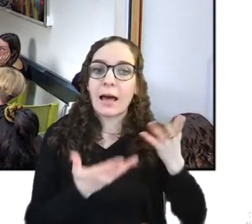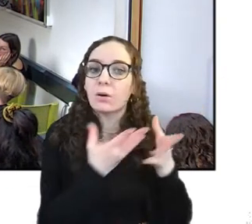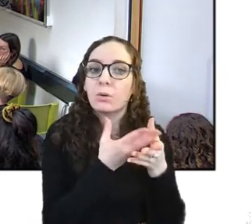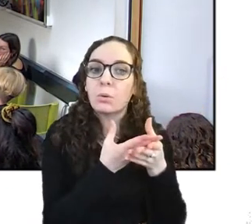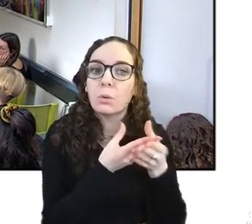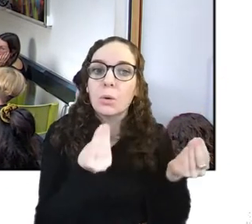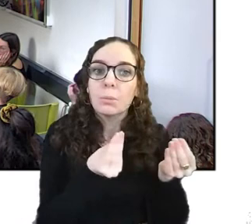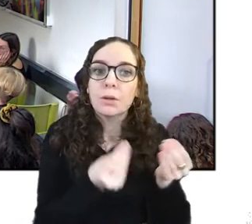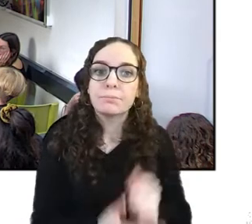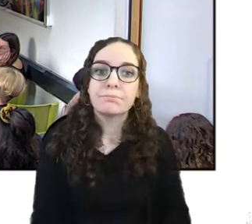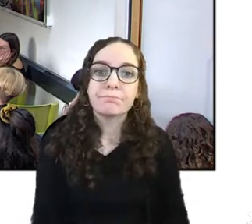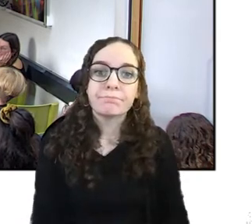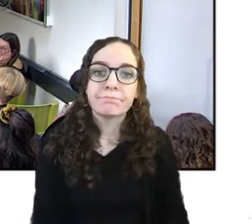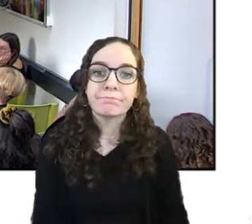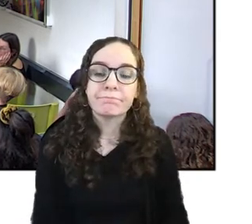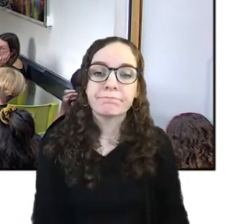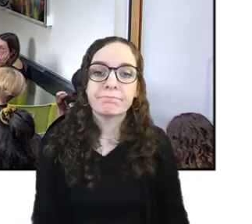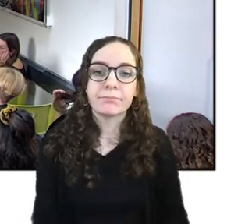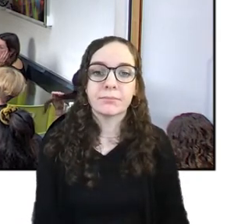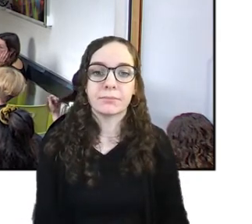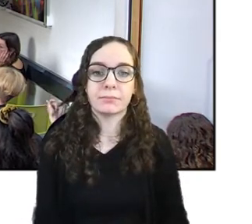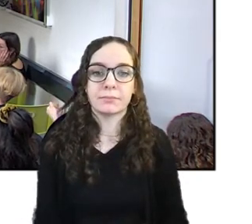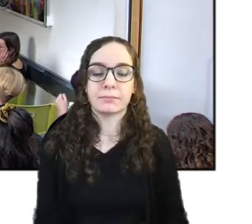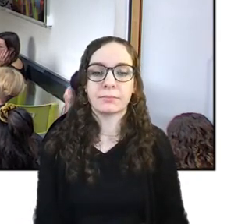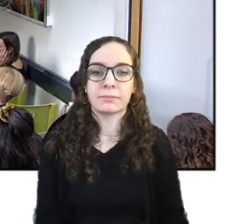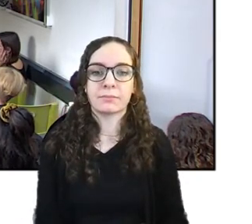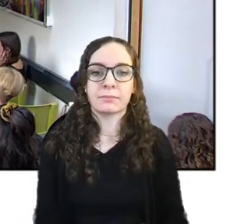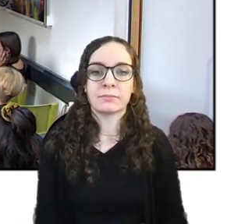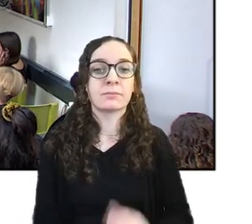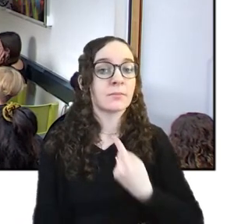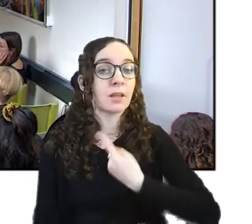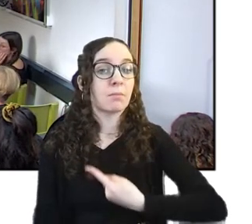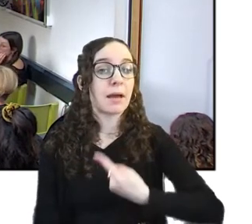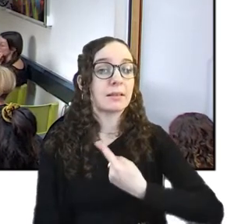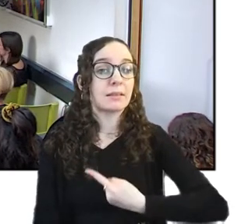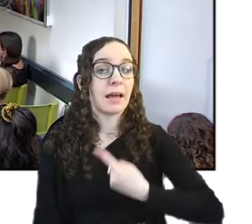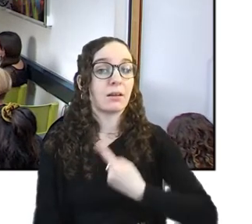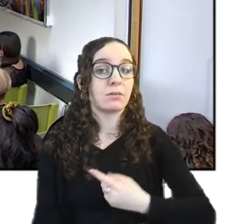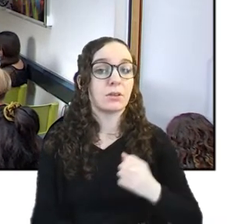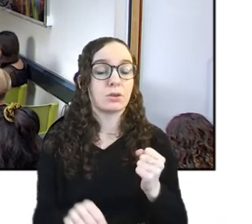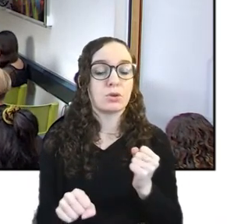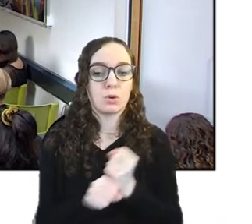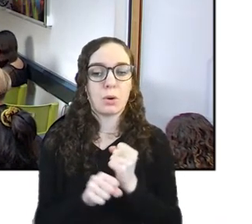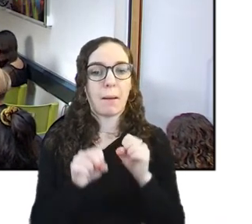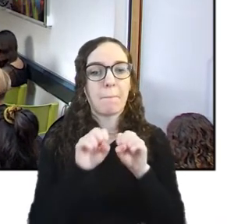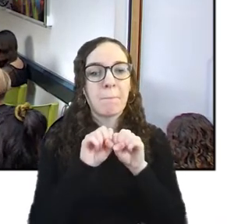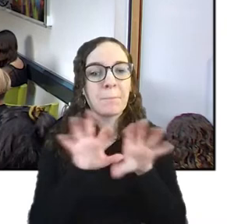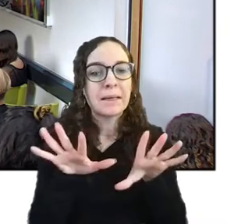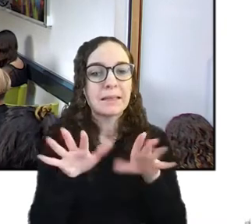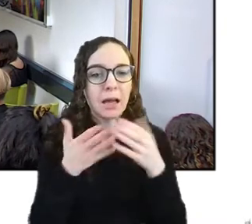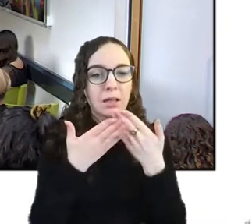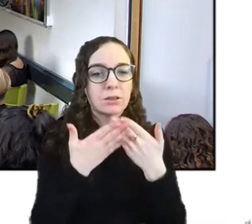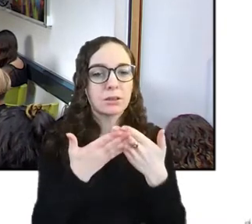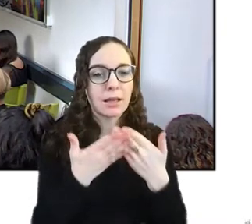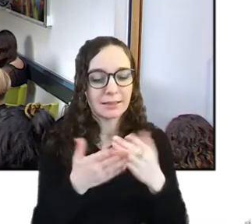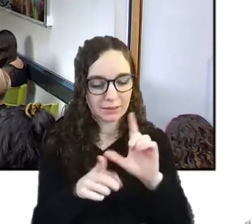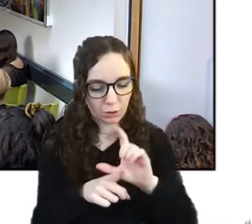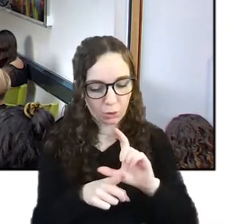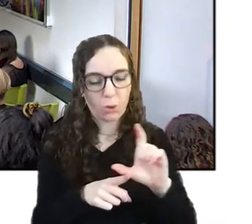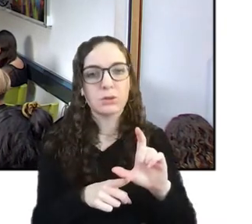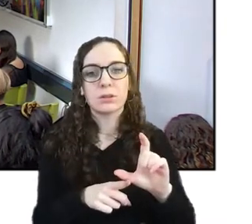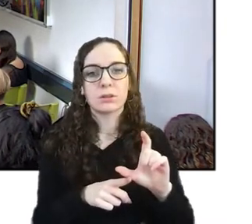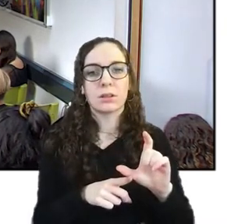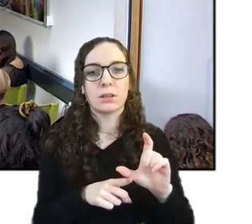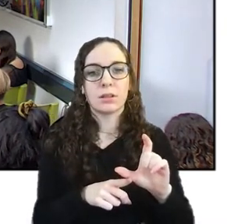yeah of course when i was doing a media studies course and um as i said i had this x